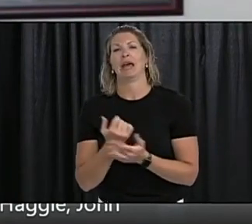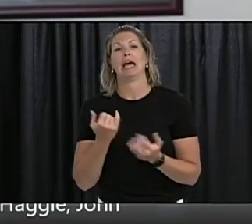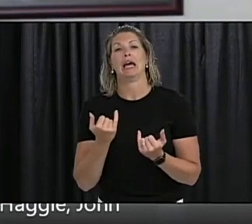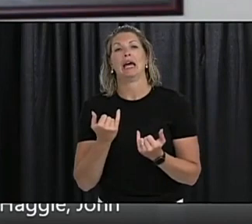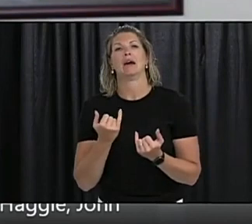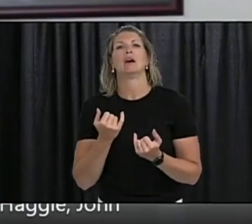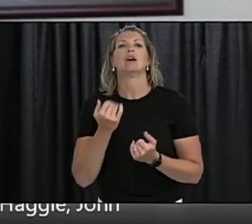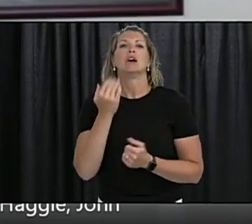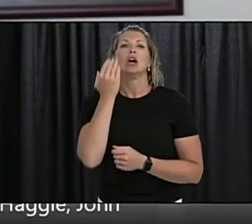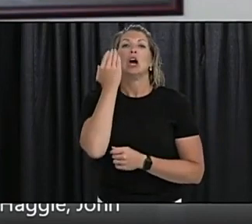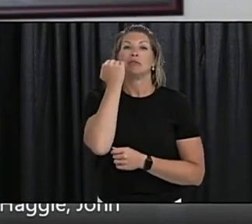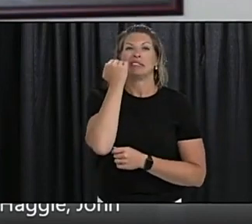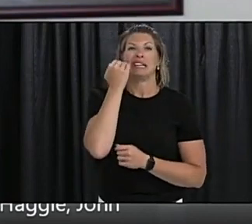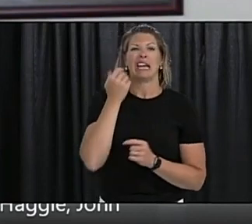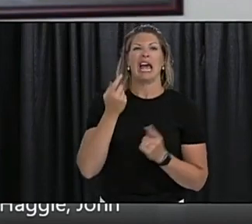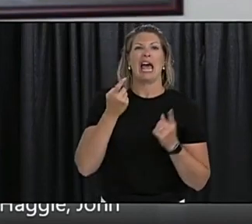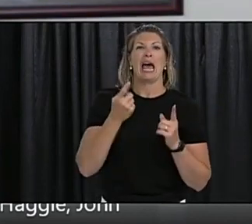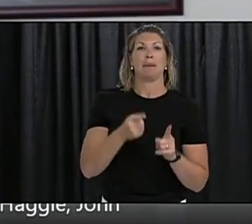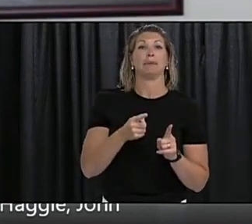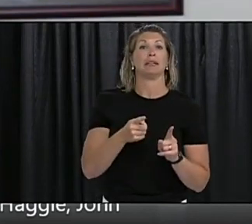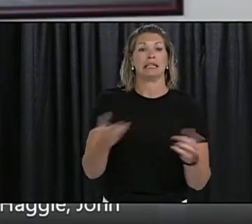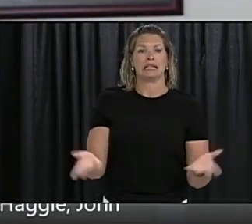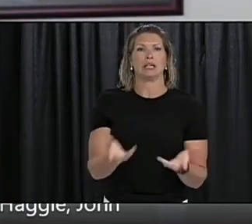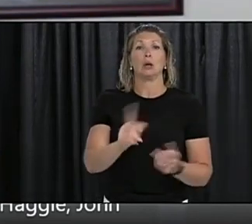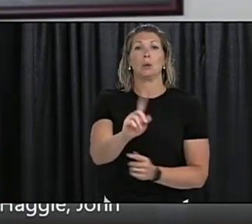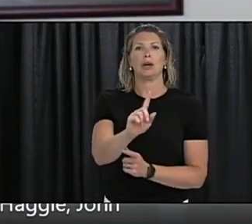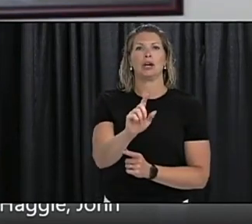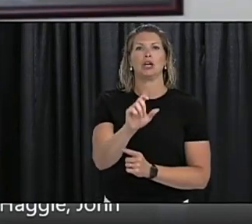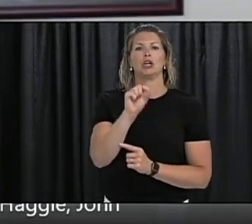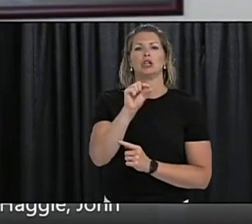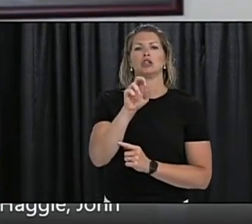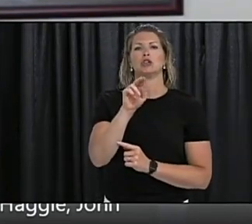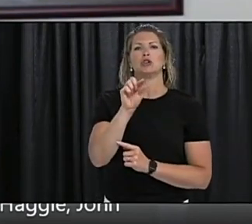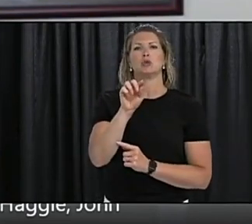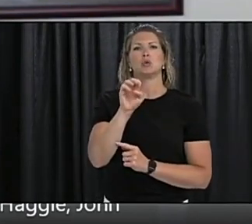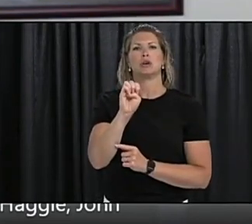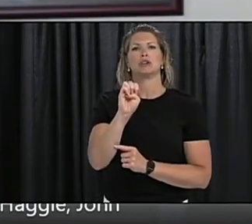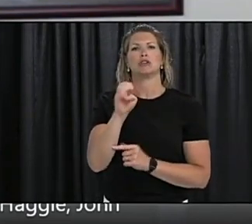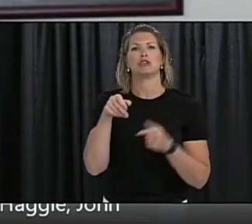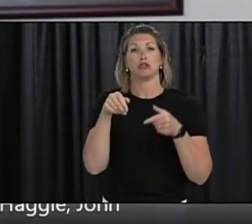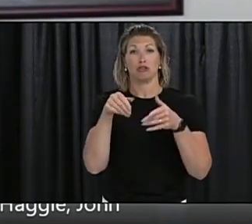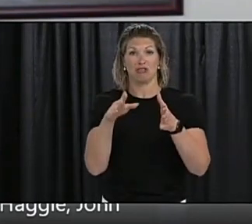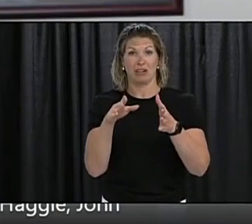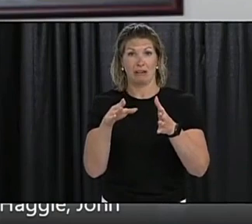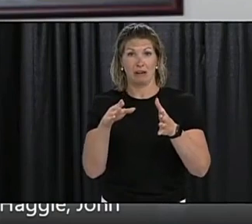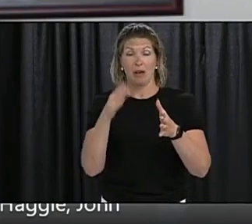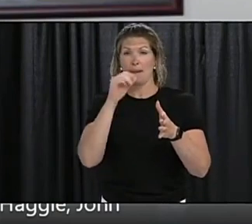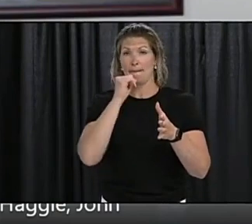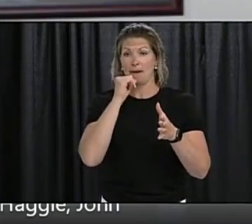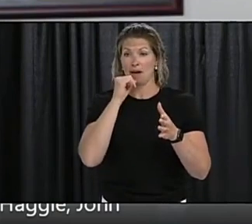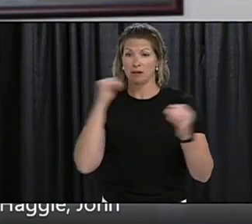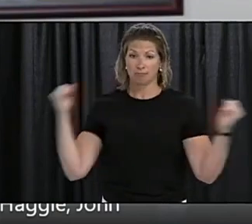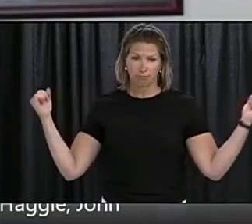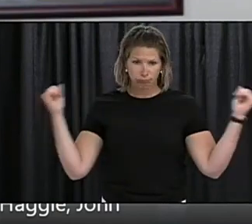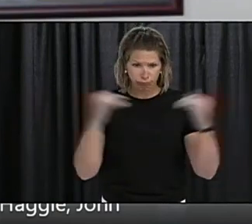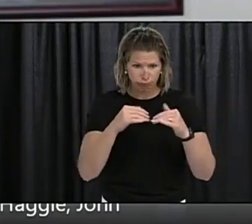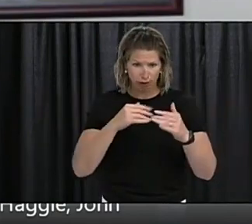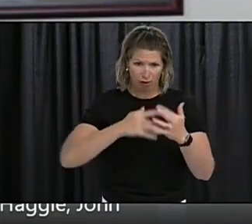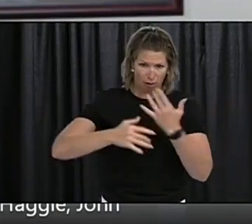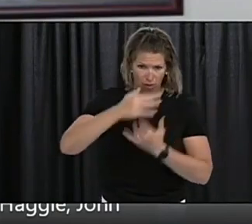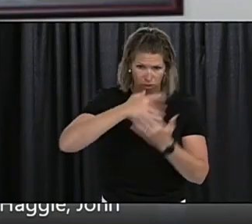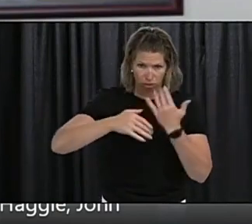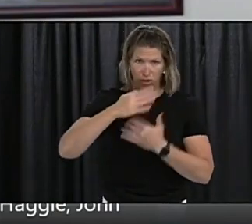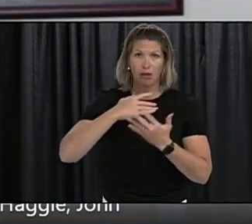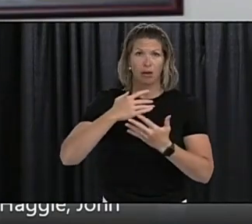George Street, and I have to say between responsible members of society, between the